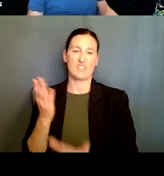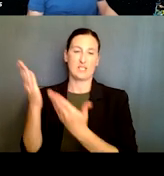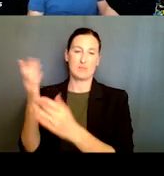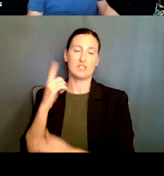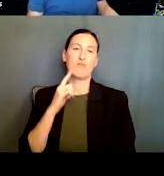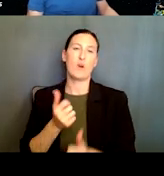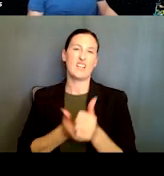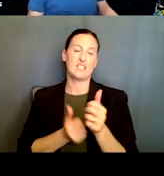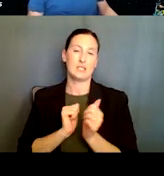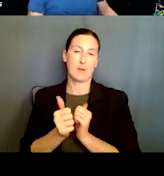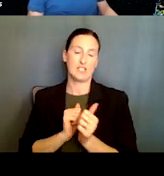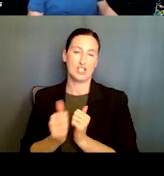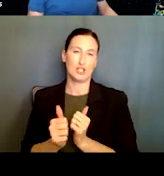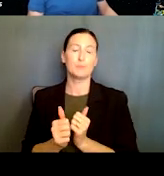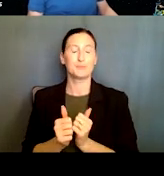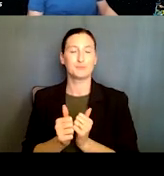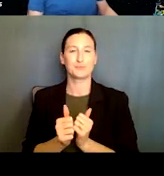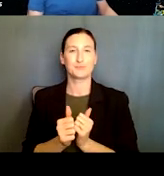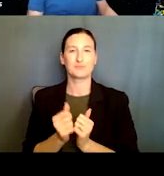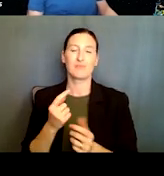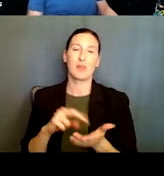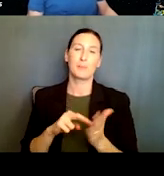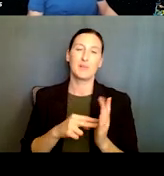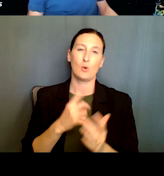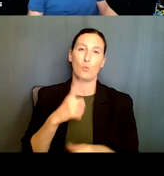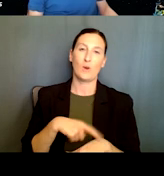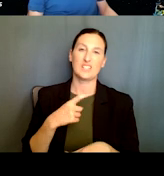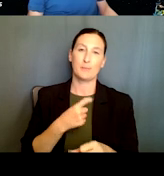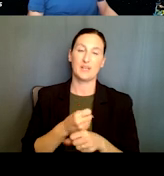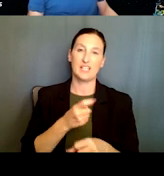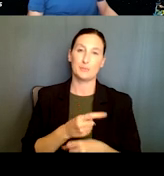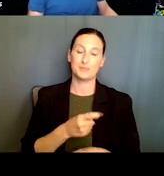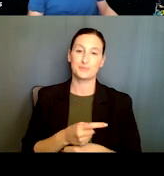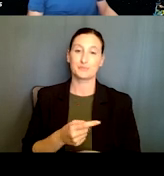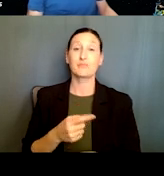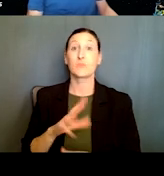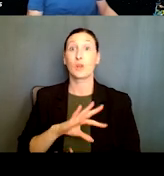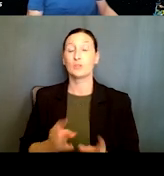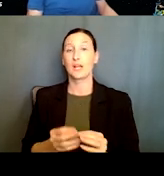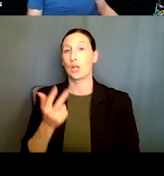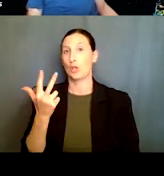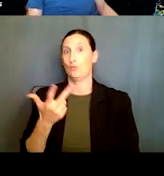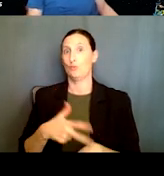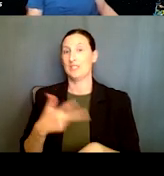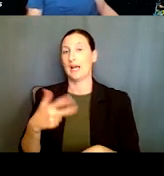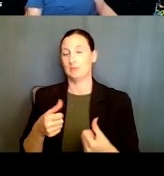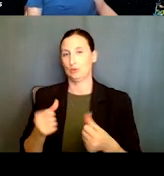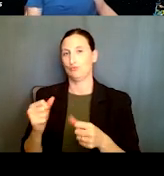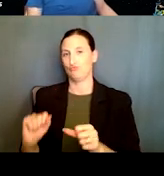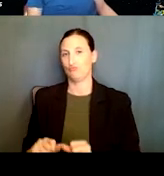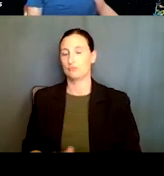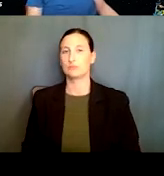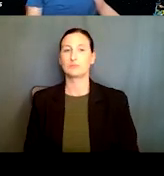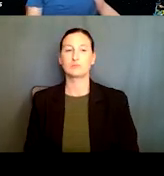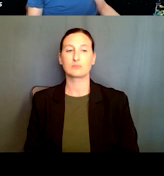So that means one submission per year and, uh, three attempts. Um, so the idea is